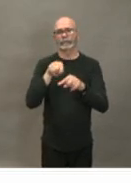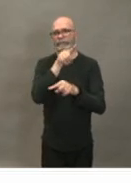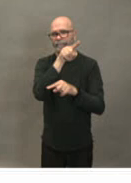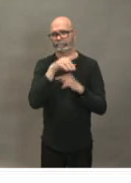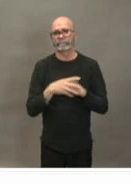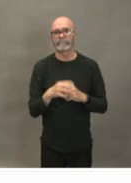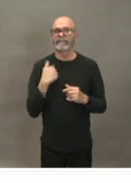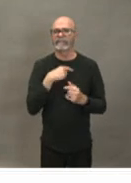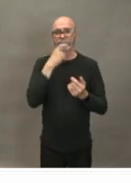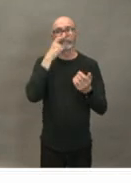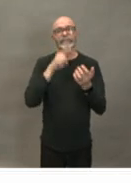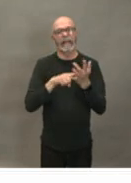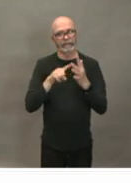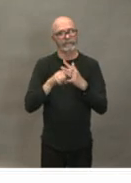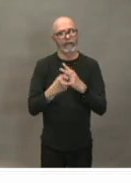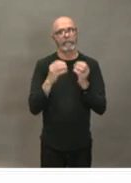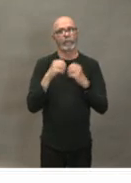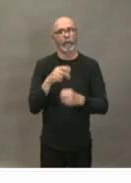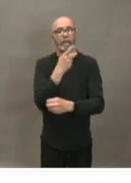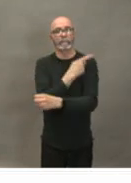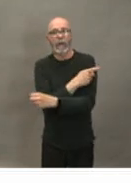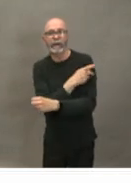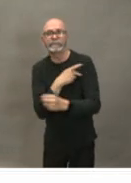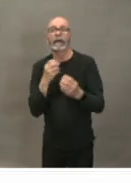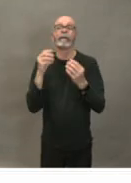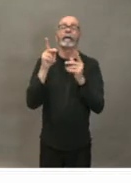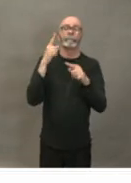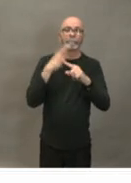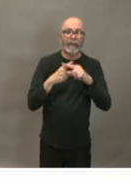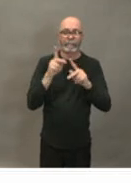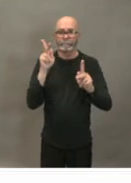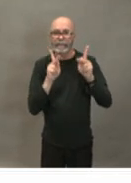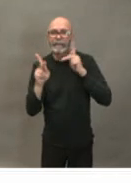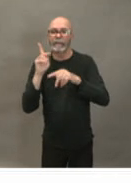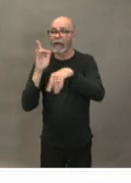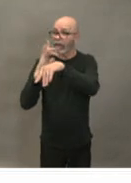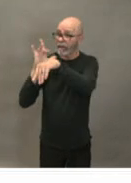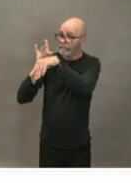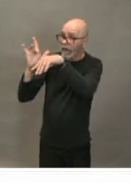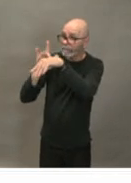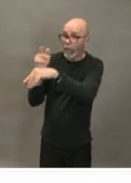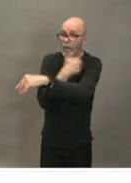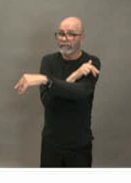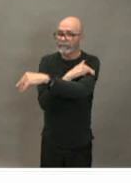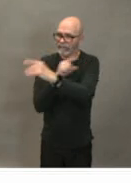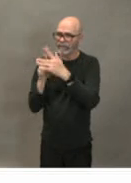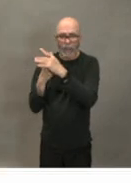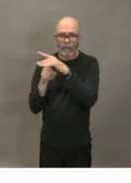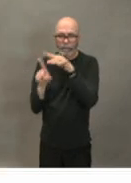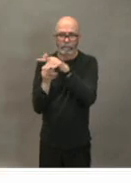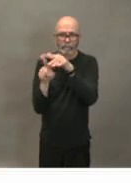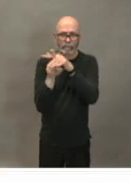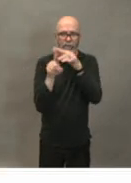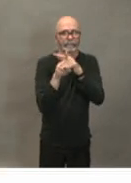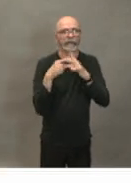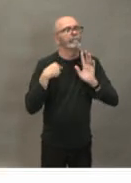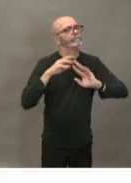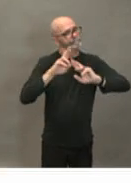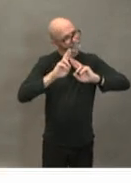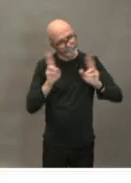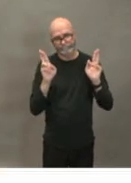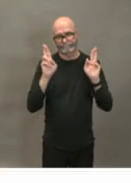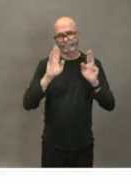around patient flow and capacity in our hospitals and so we are actively planning with many partners around that and it is a big priority for us